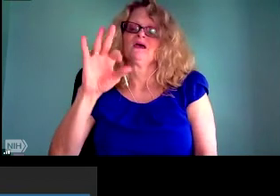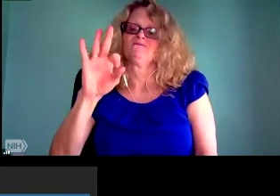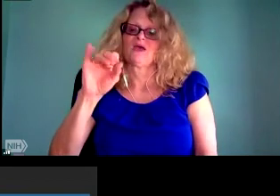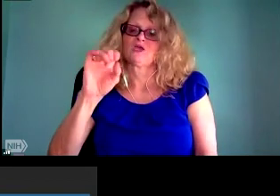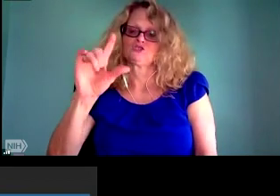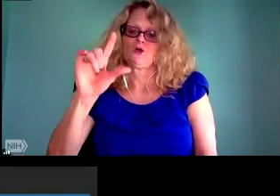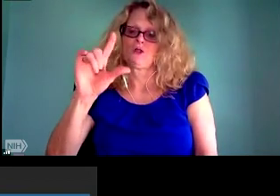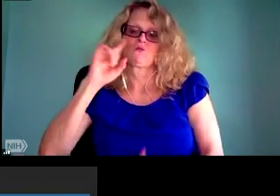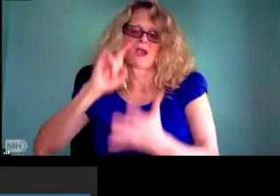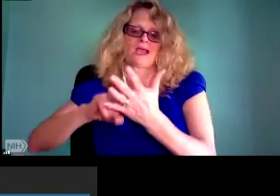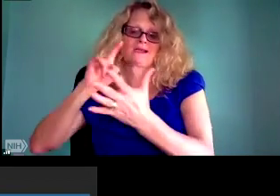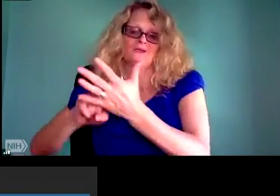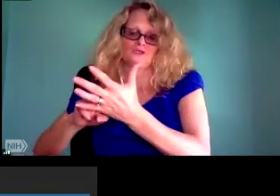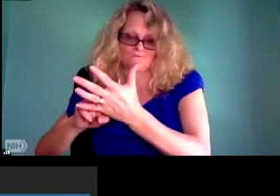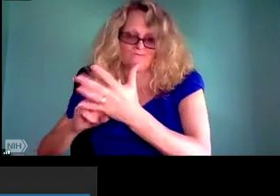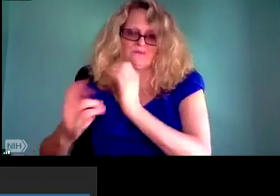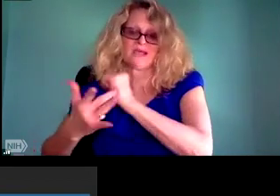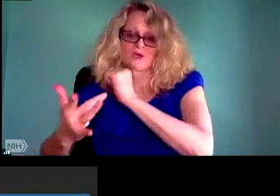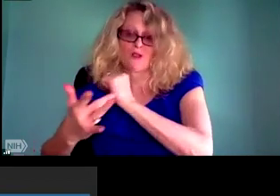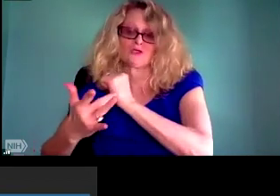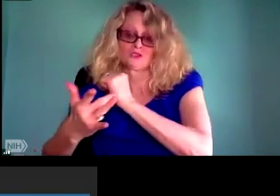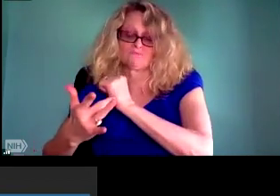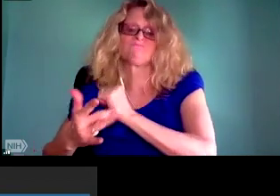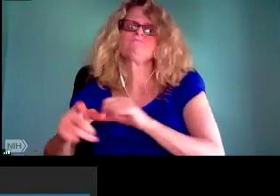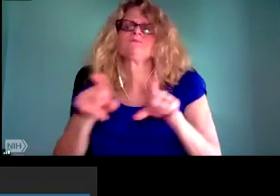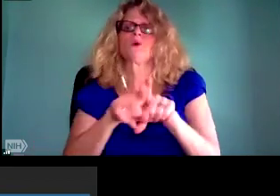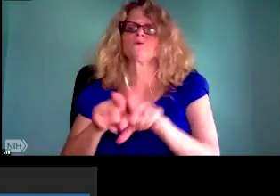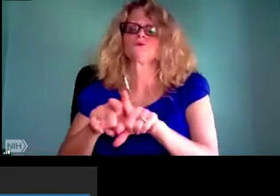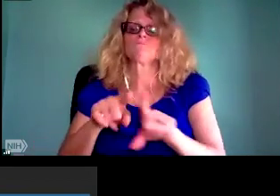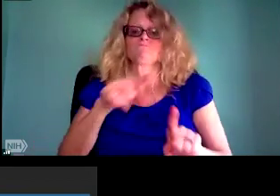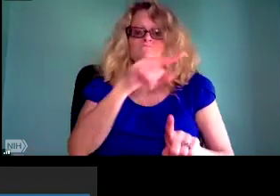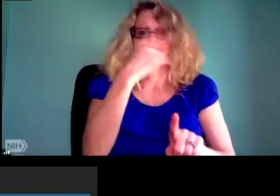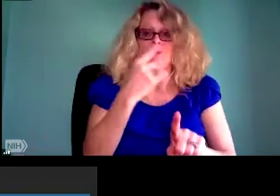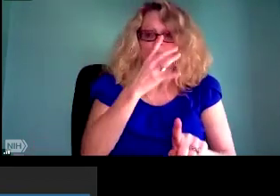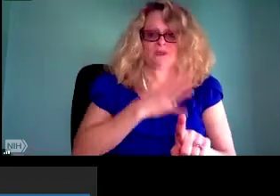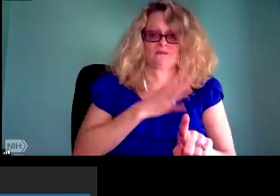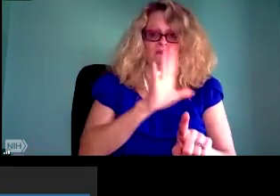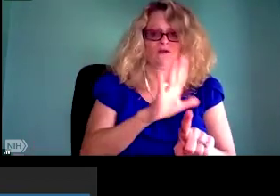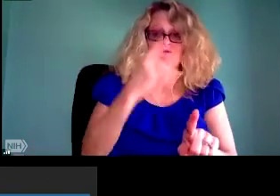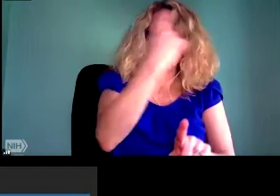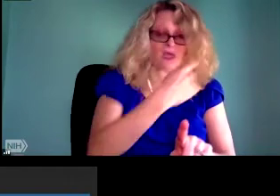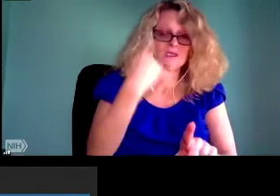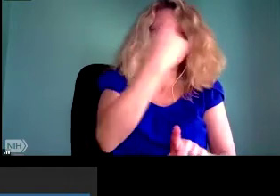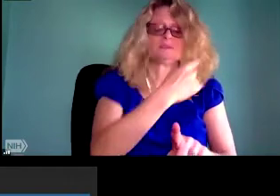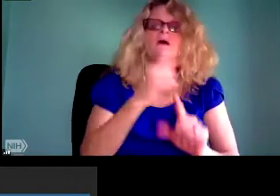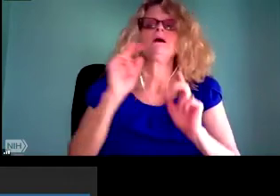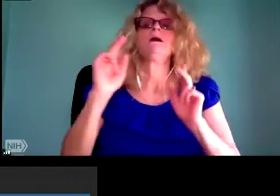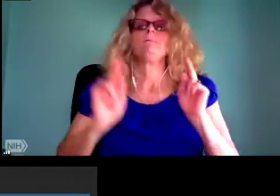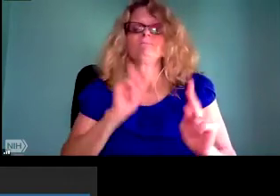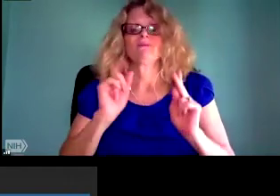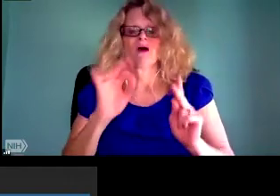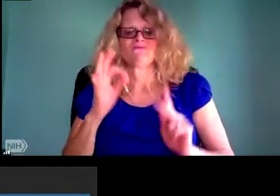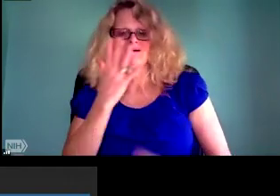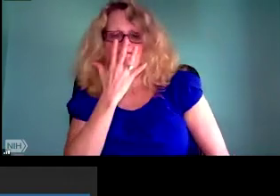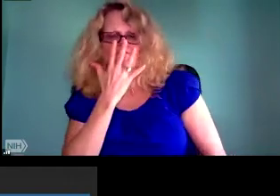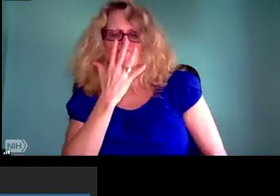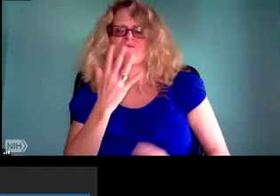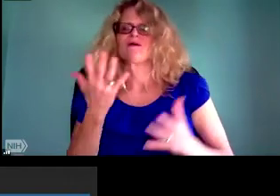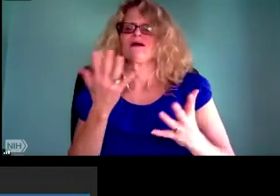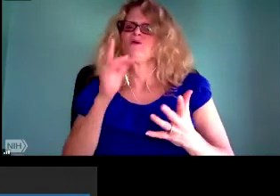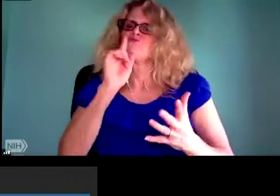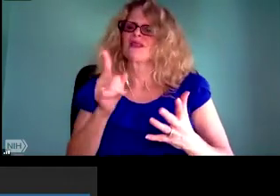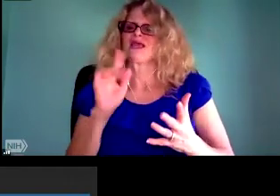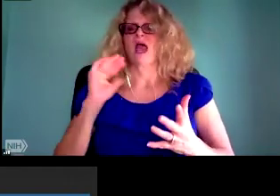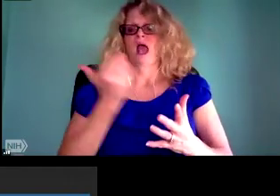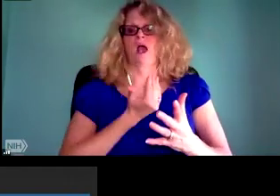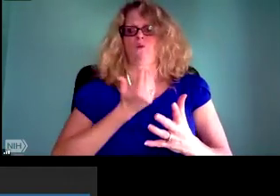and data scientists and information professionals do at the kind of forefront of this work is really important and